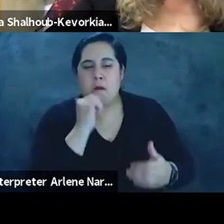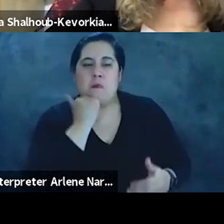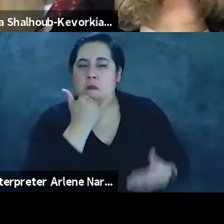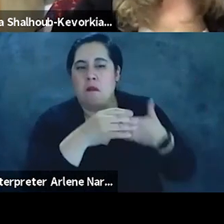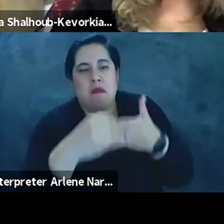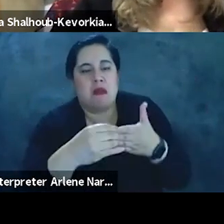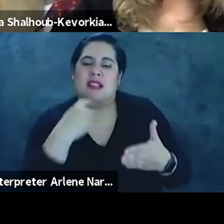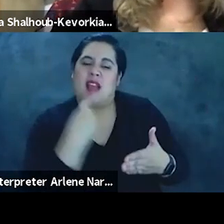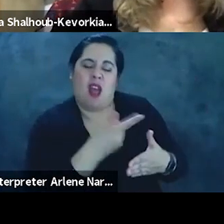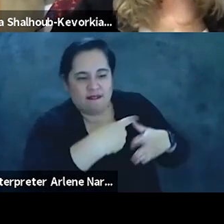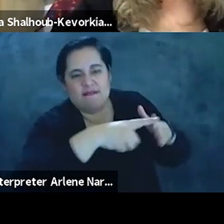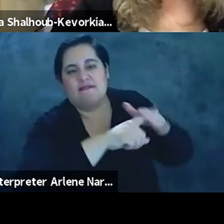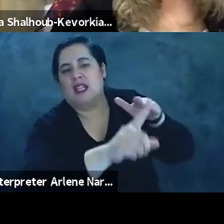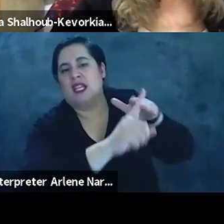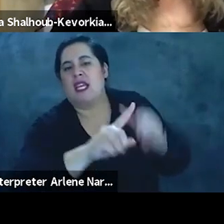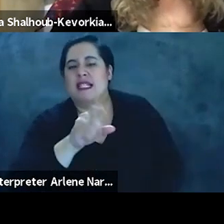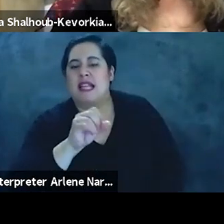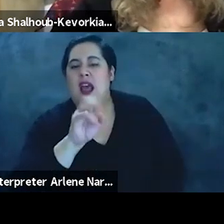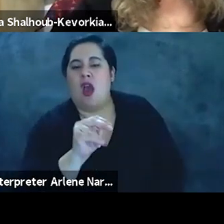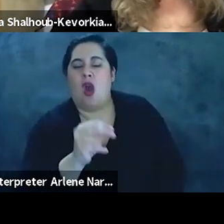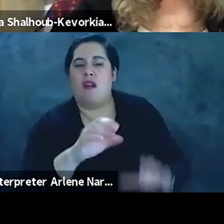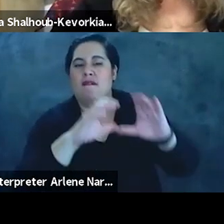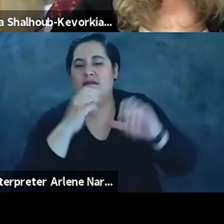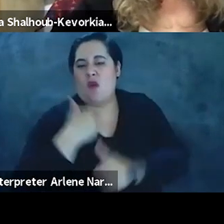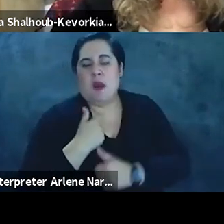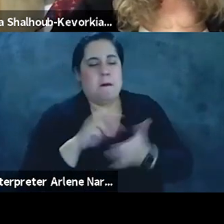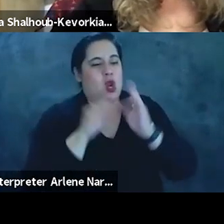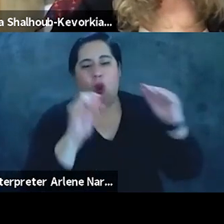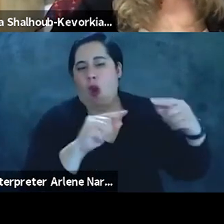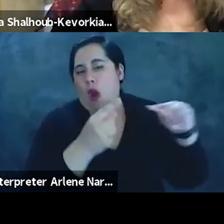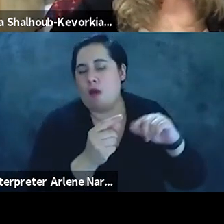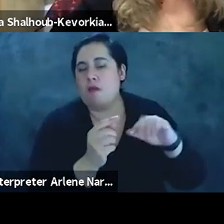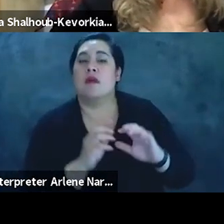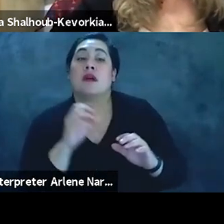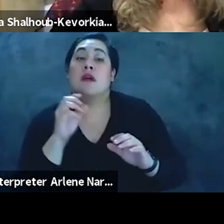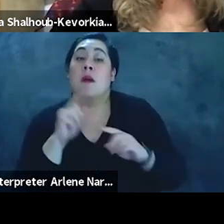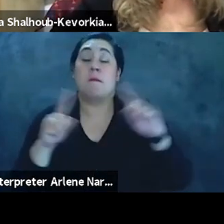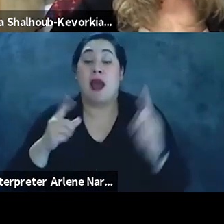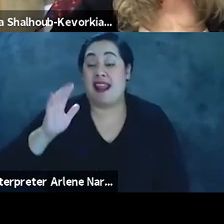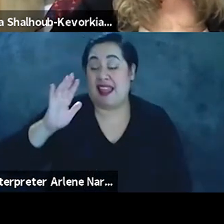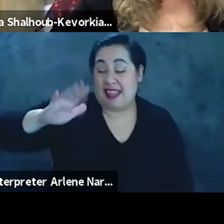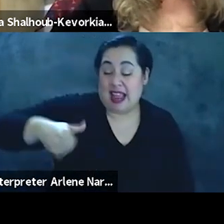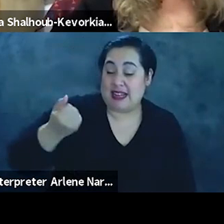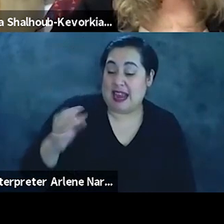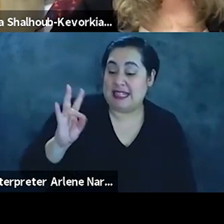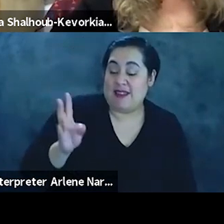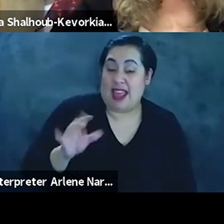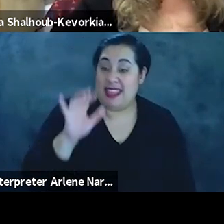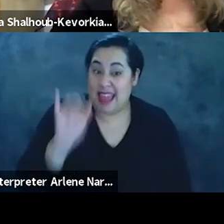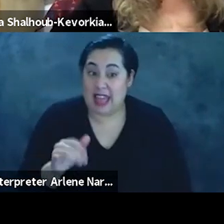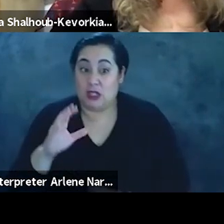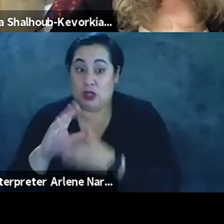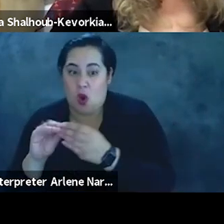telling them to flee Zionist forces who meant them no harm. By the late 1970s, that Israeli narrative had begun to